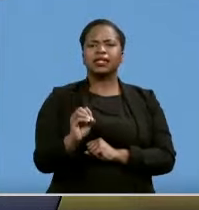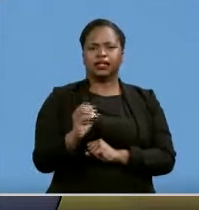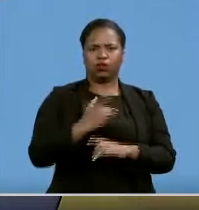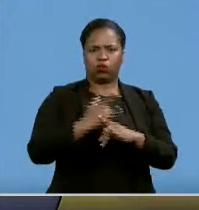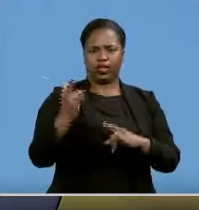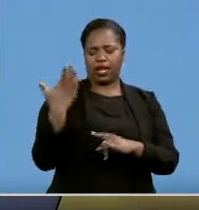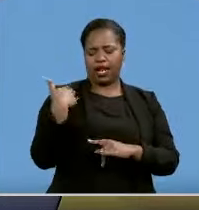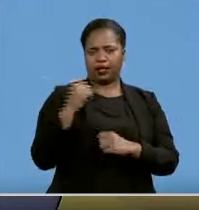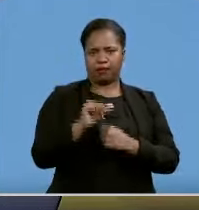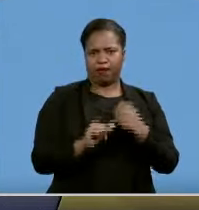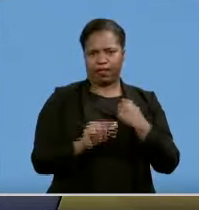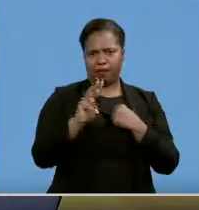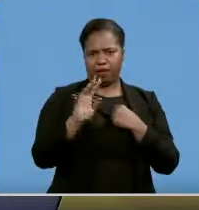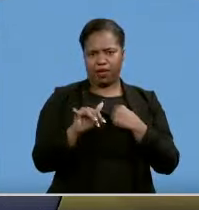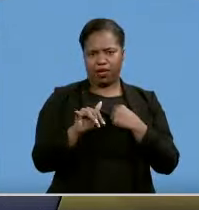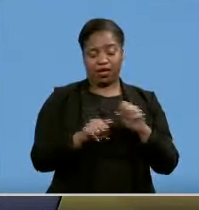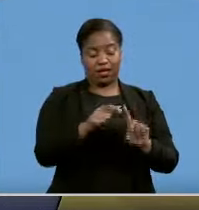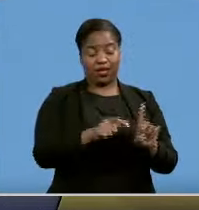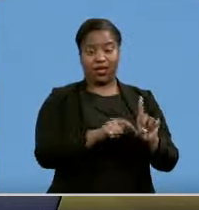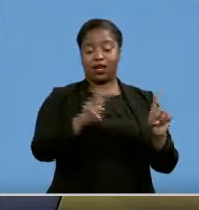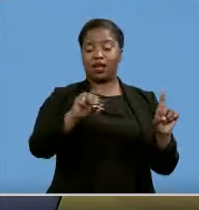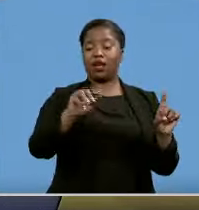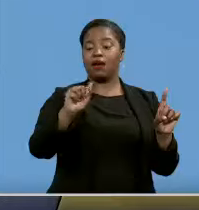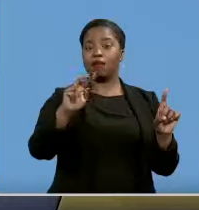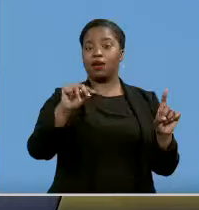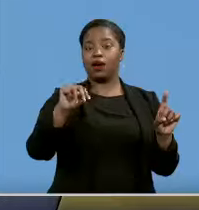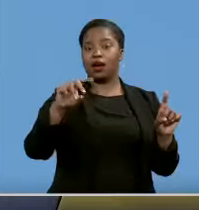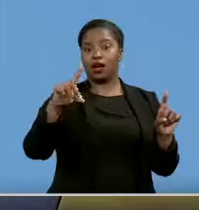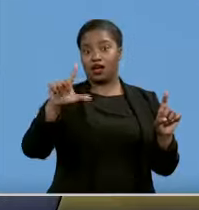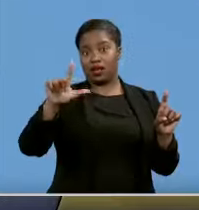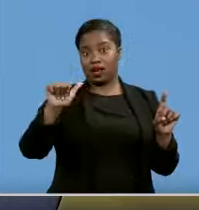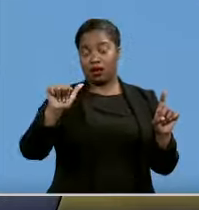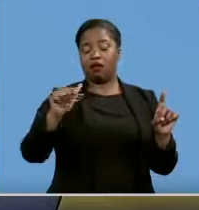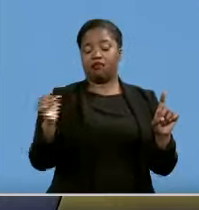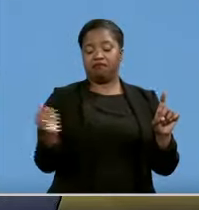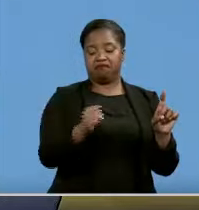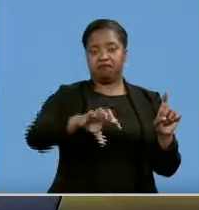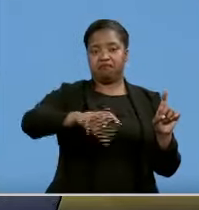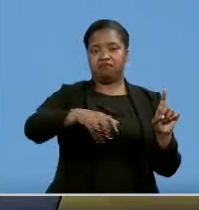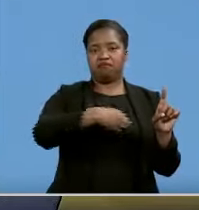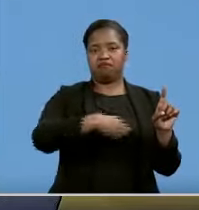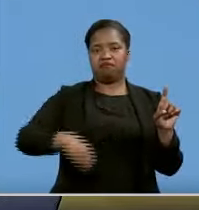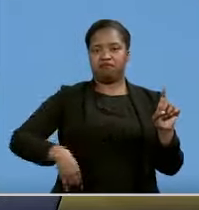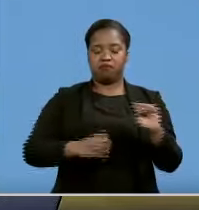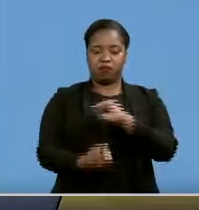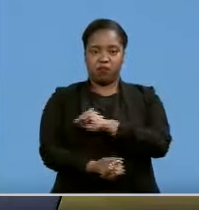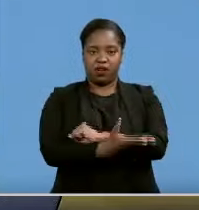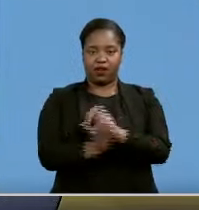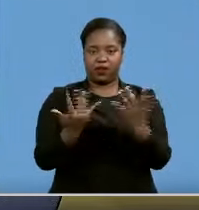province in last month's election. Landlovu was elected premier at the first sitting today of the Mpumalanga legislature.